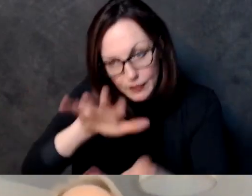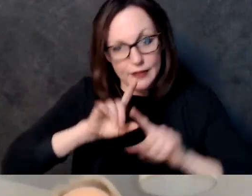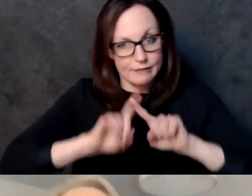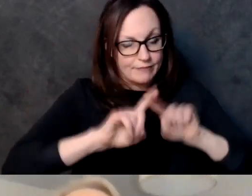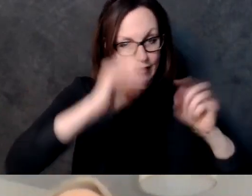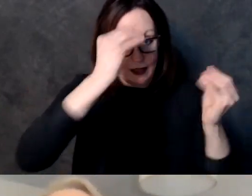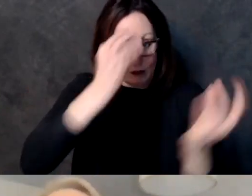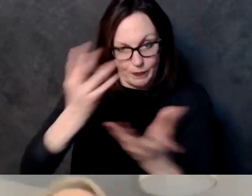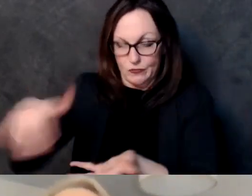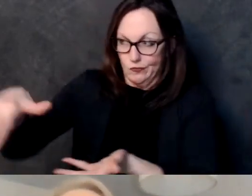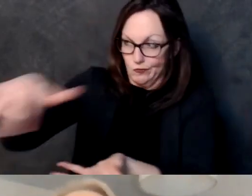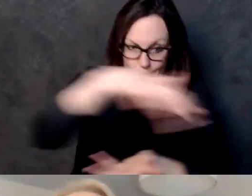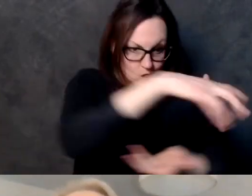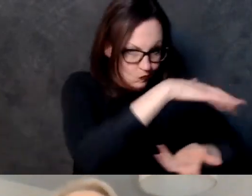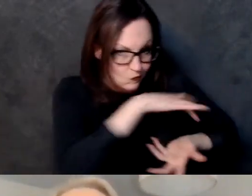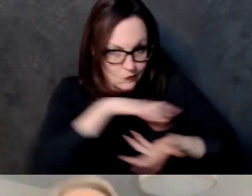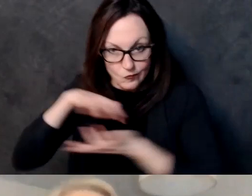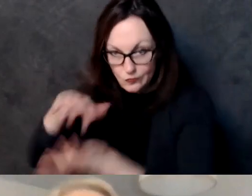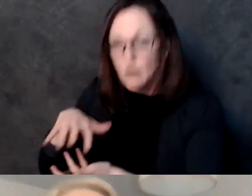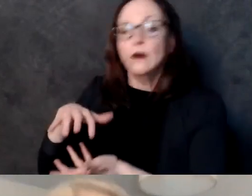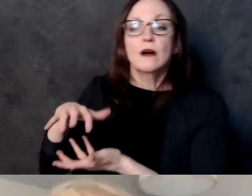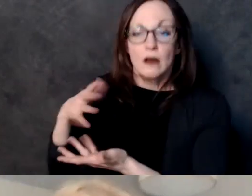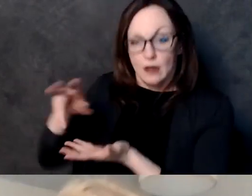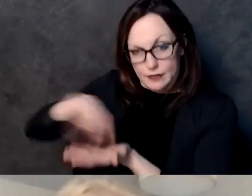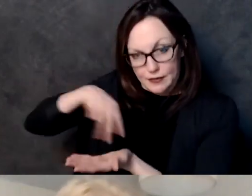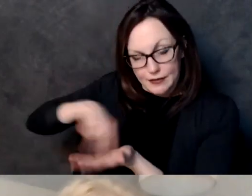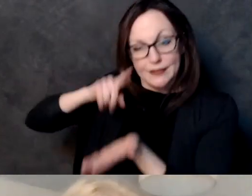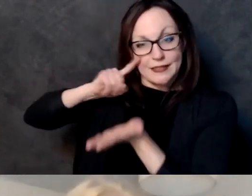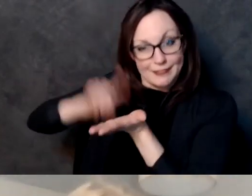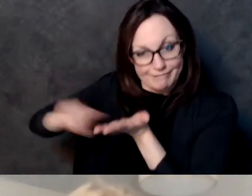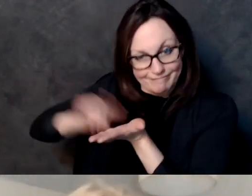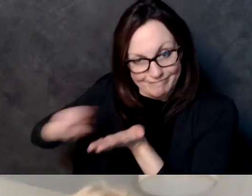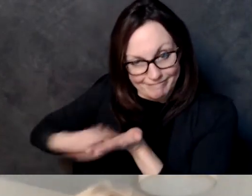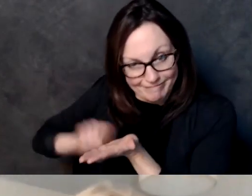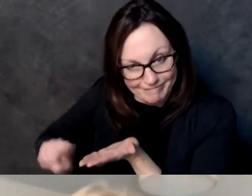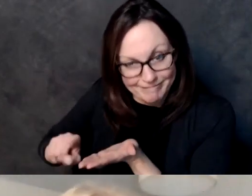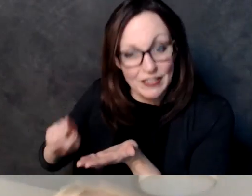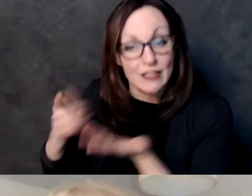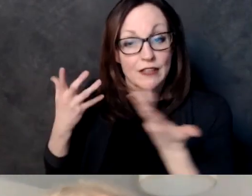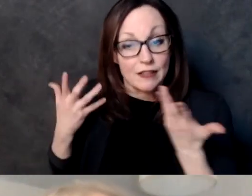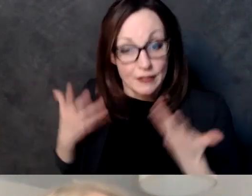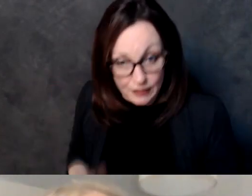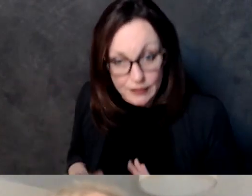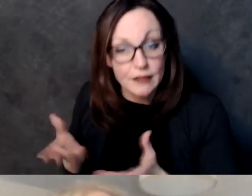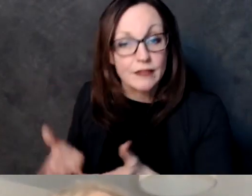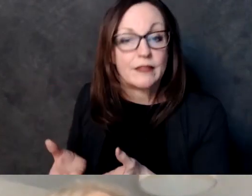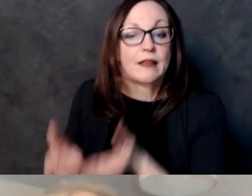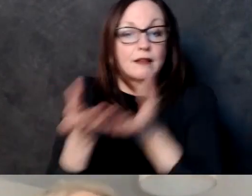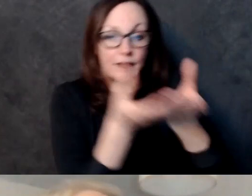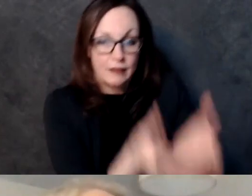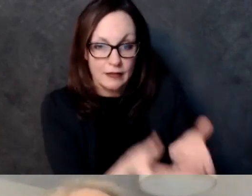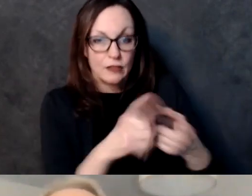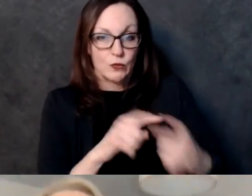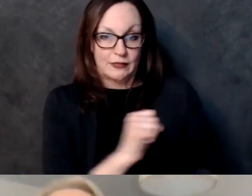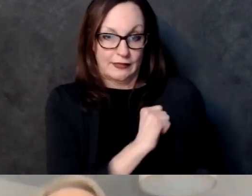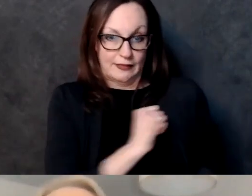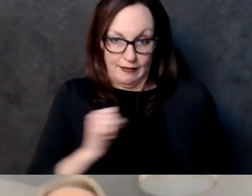maps to draft their own um and so we will see but the the things to watch for is july and uh keep an